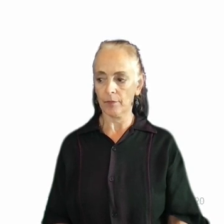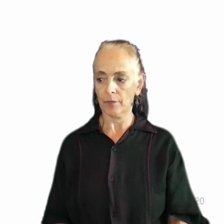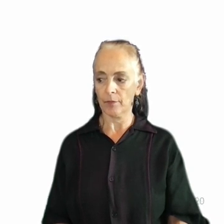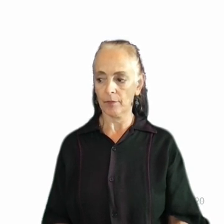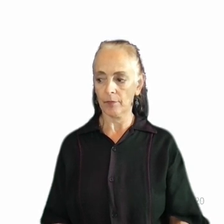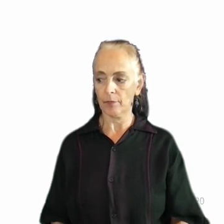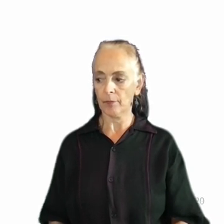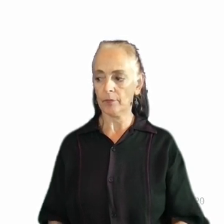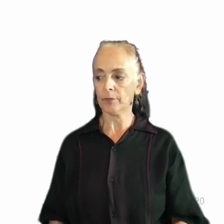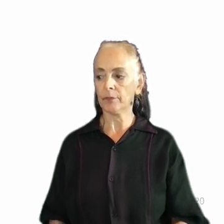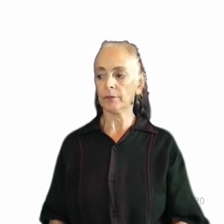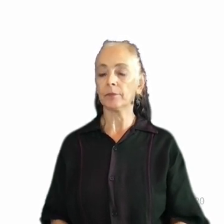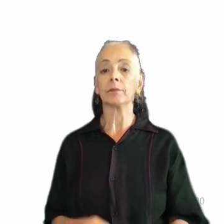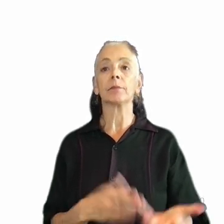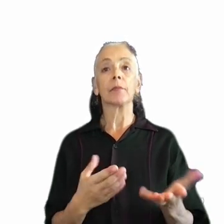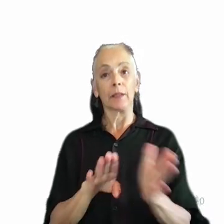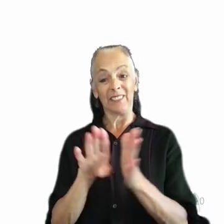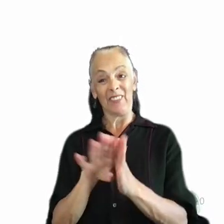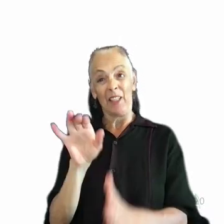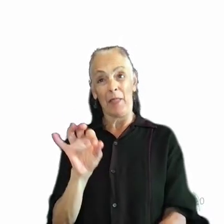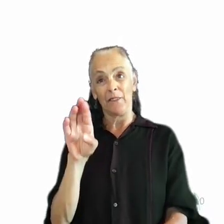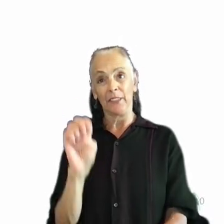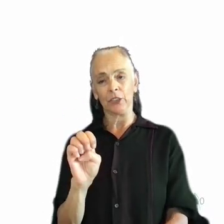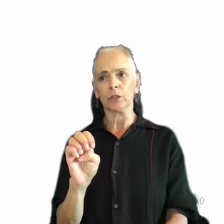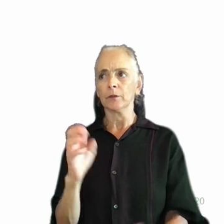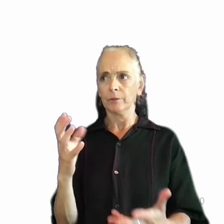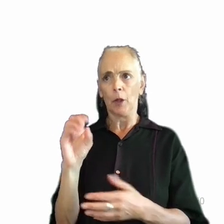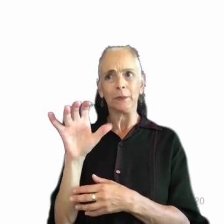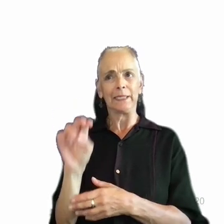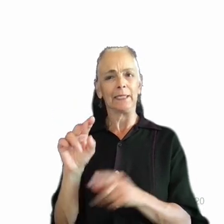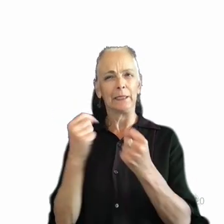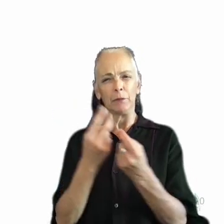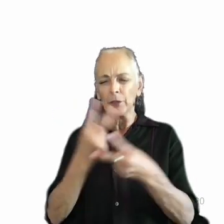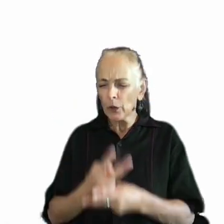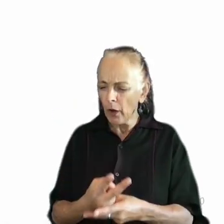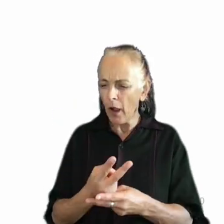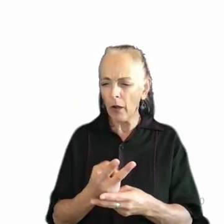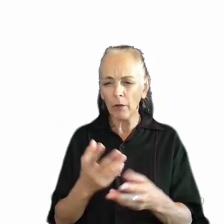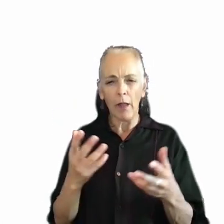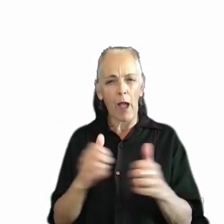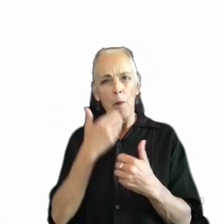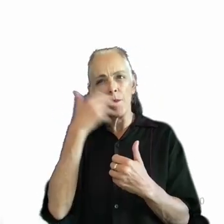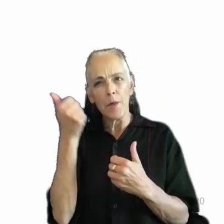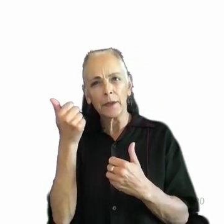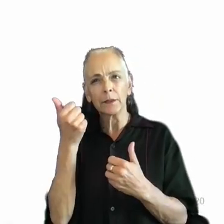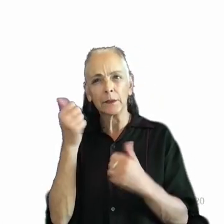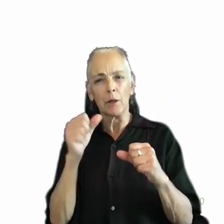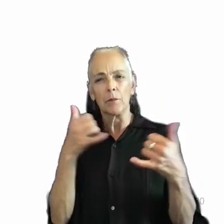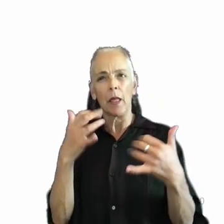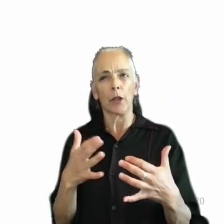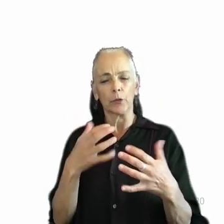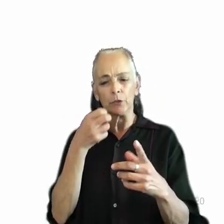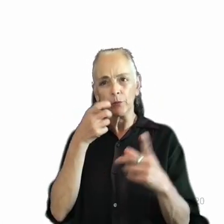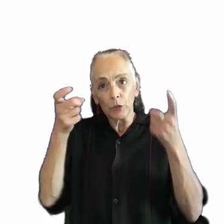To develop this feature, the Obsidian team had to figure out what would be the most impactful features for players to be able to control for them to be